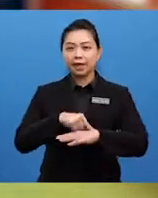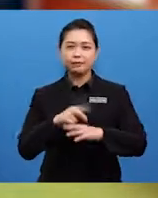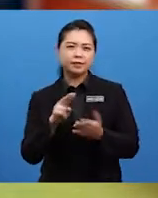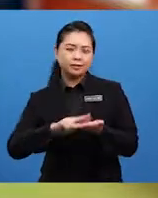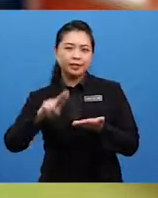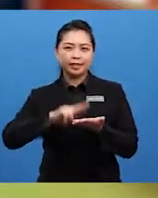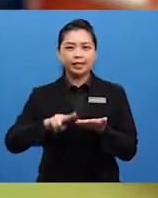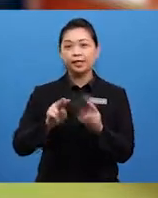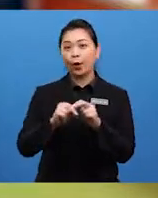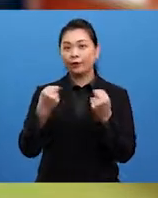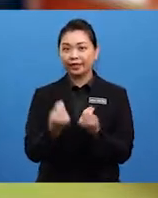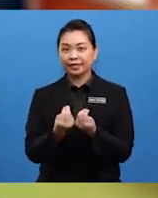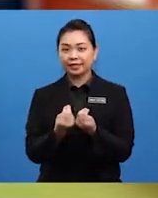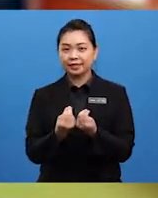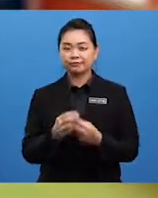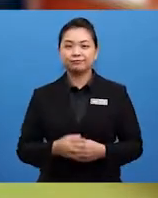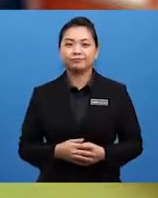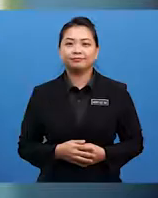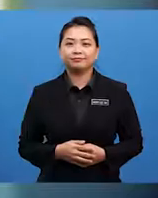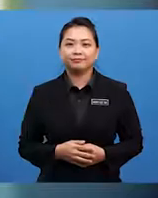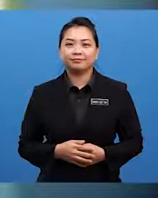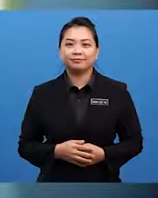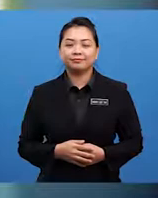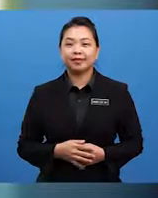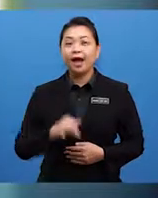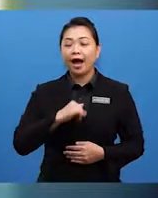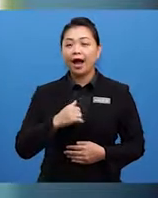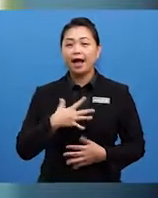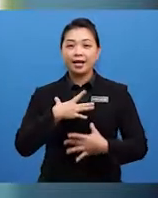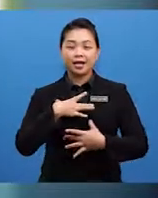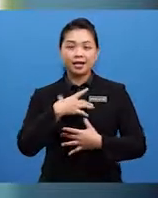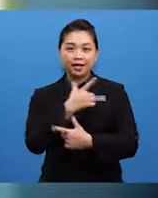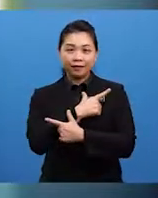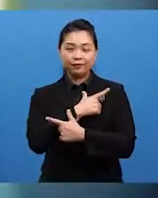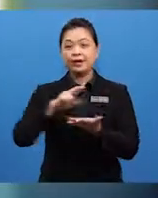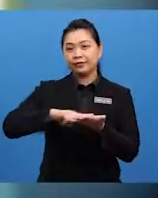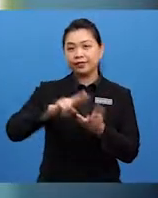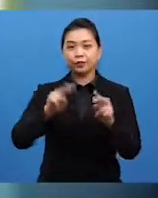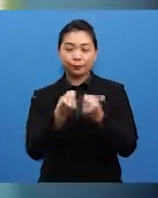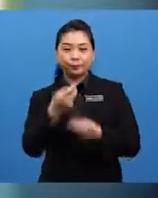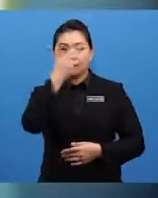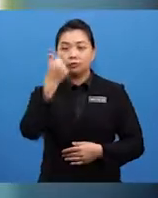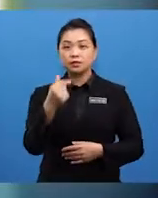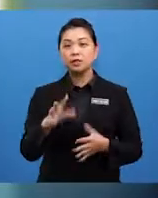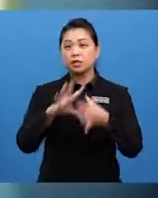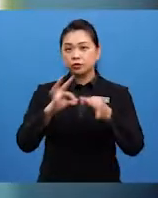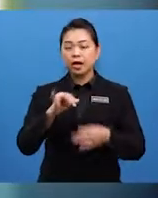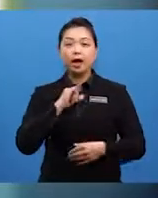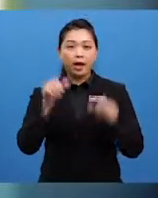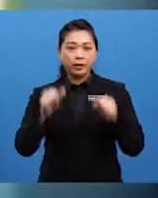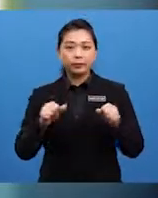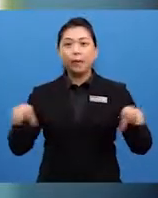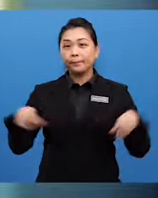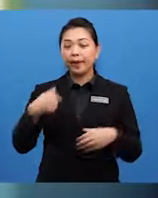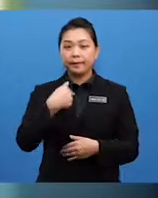especially thriller genre. I love thriller novels because the storylines are able to make me